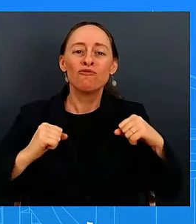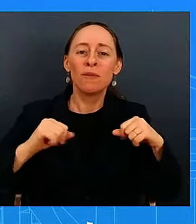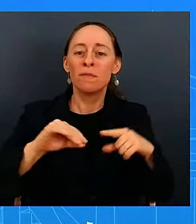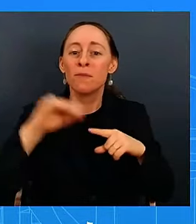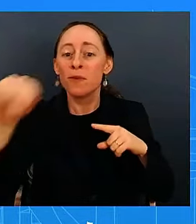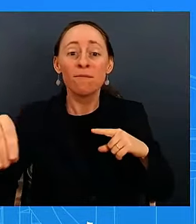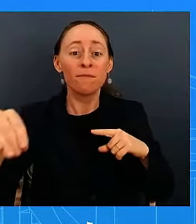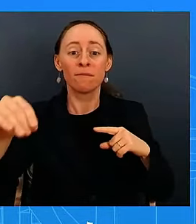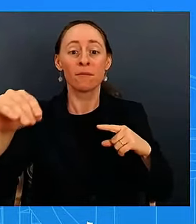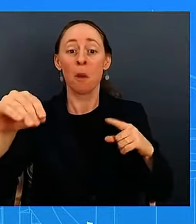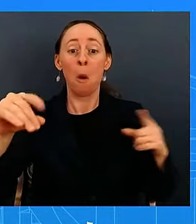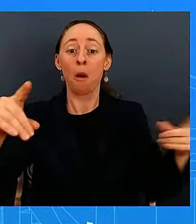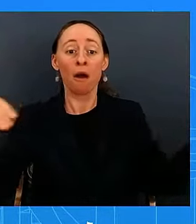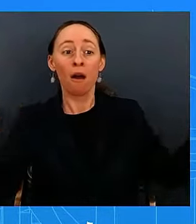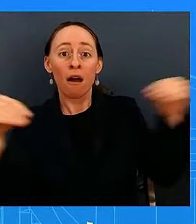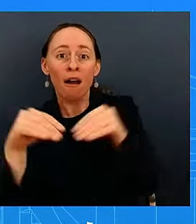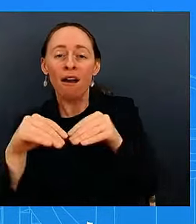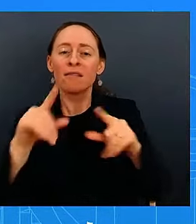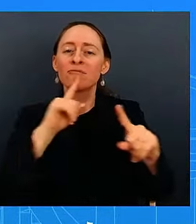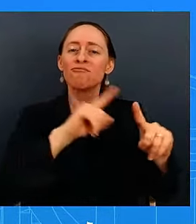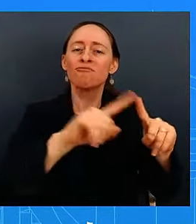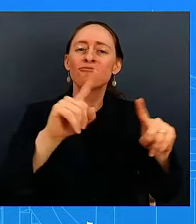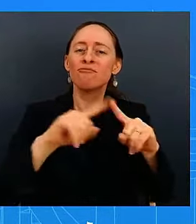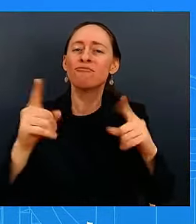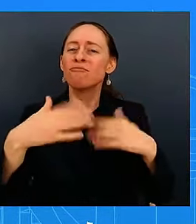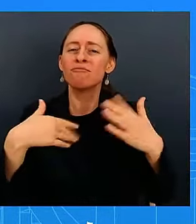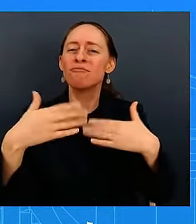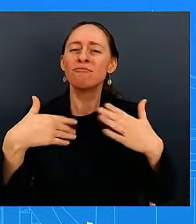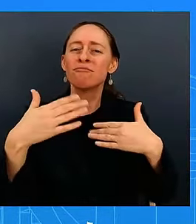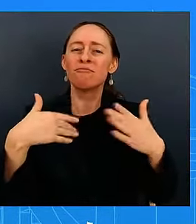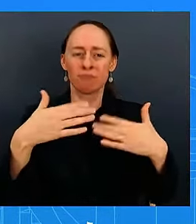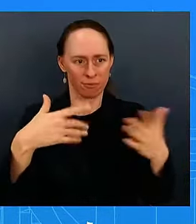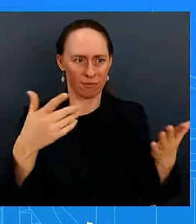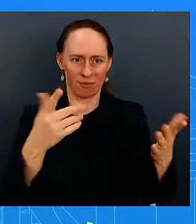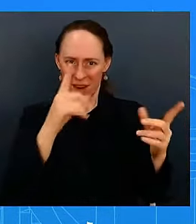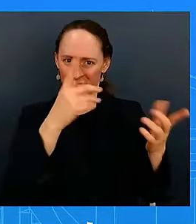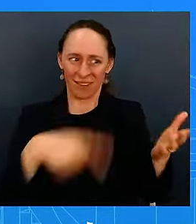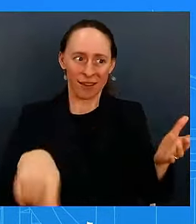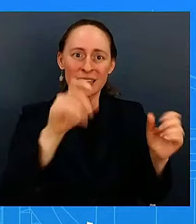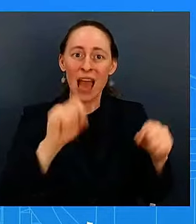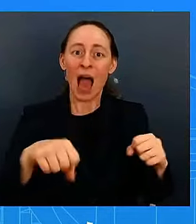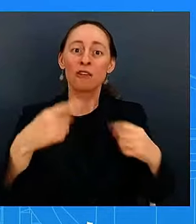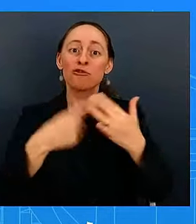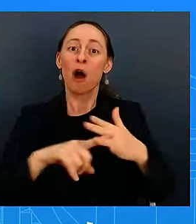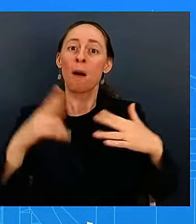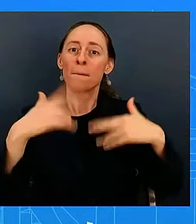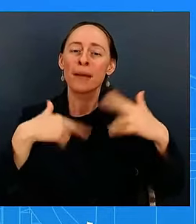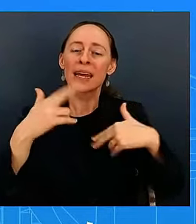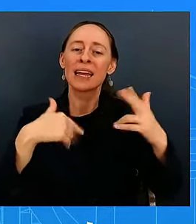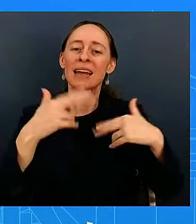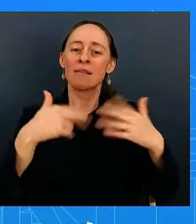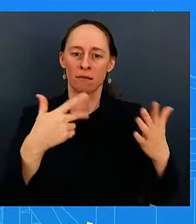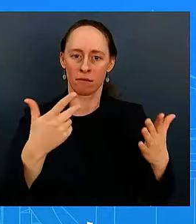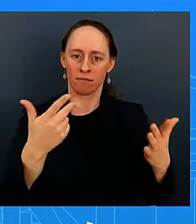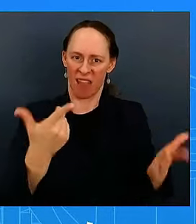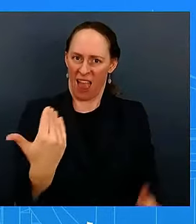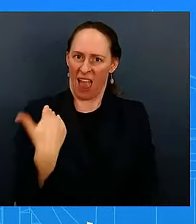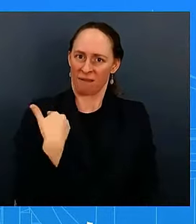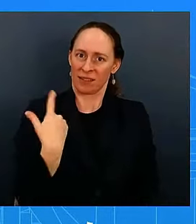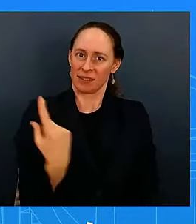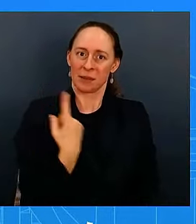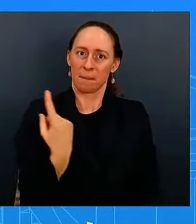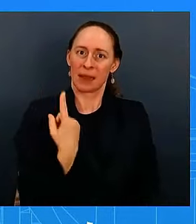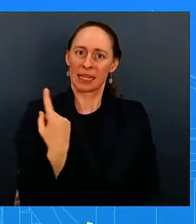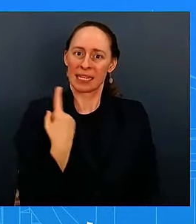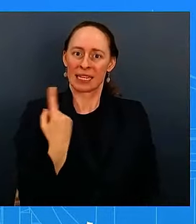uh trying to uh you know build their their wealth through home ownership so that churn is actually i think would be quite helpful and as mortgage